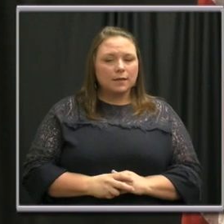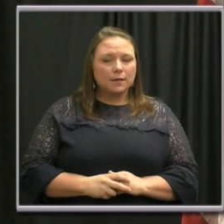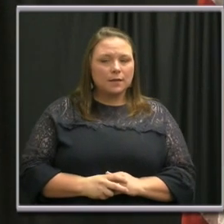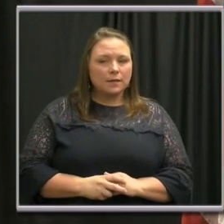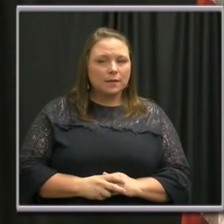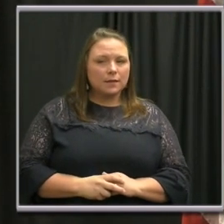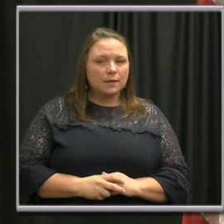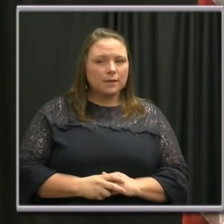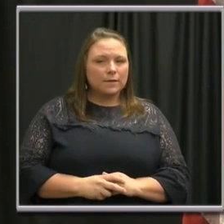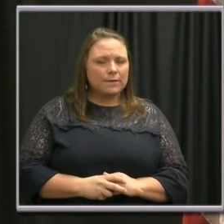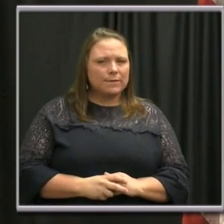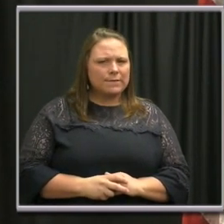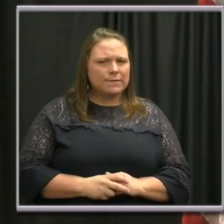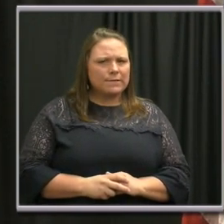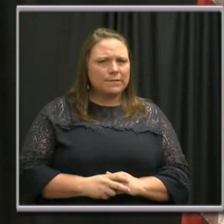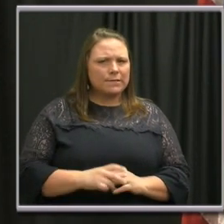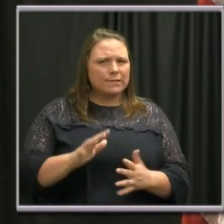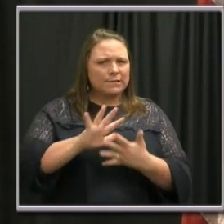Hi,